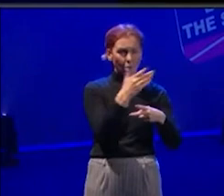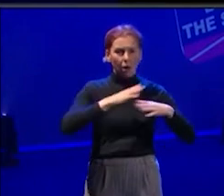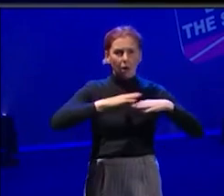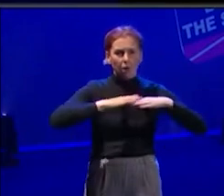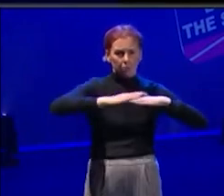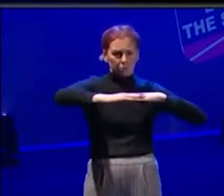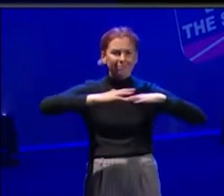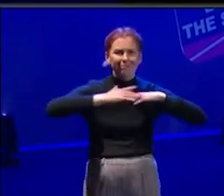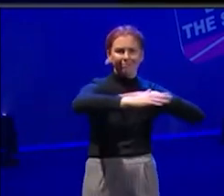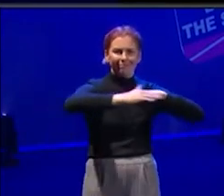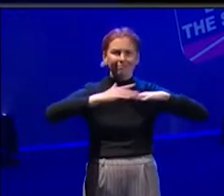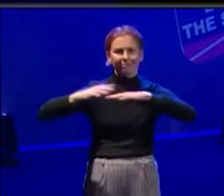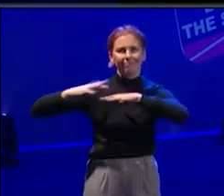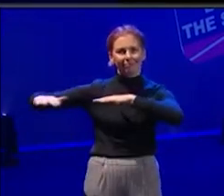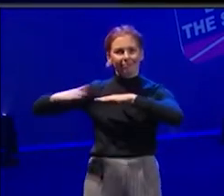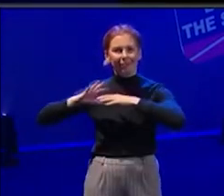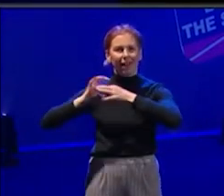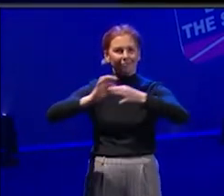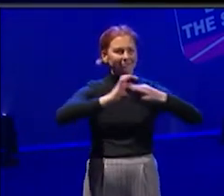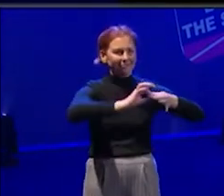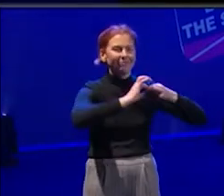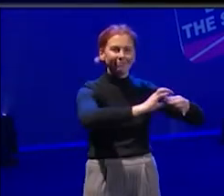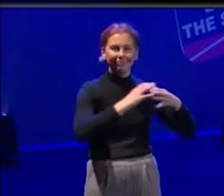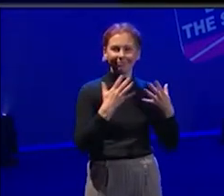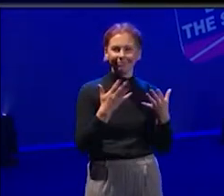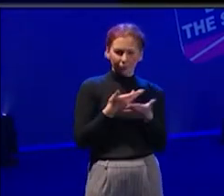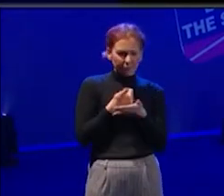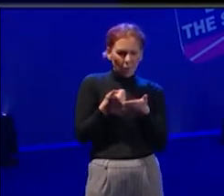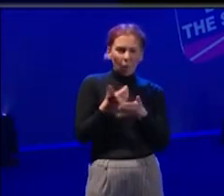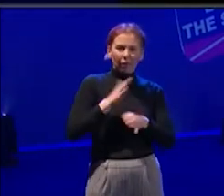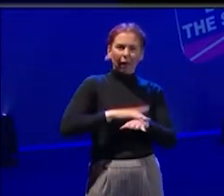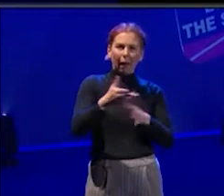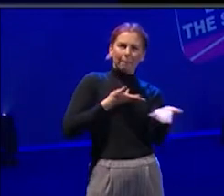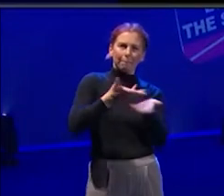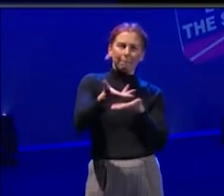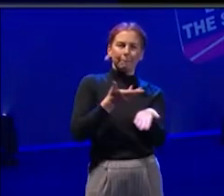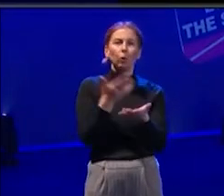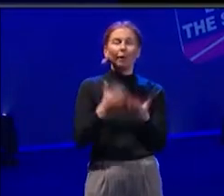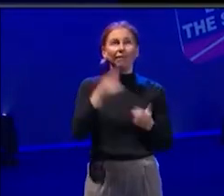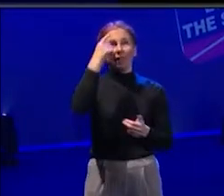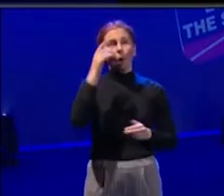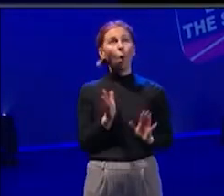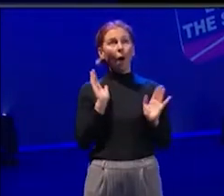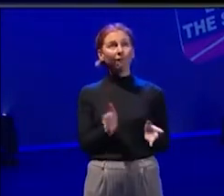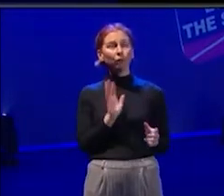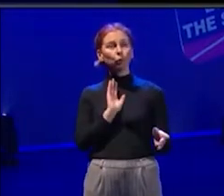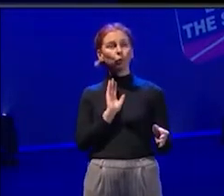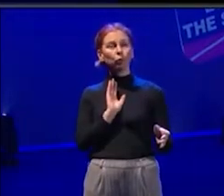everything is with everybody consulted at all times. So there's never a specific need to be like, let's reach out to this group or that group, because the